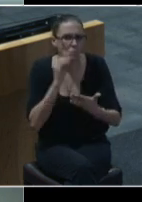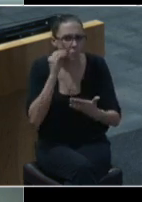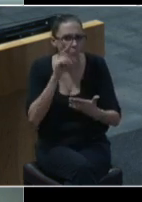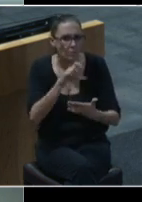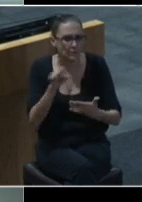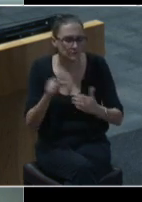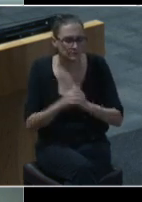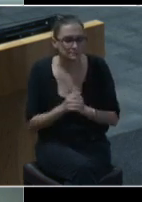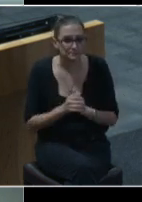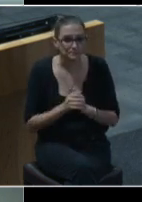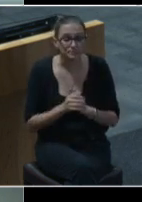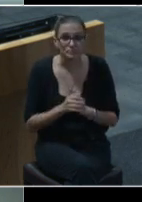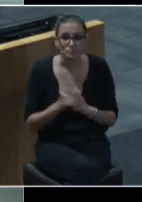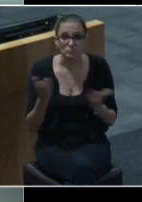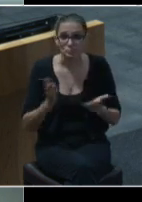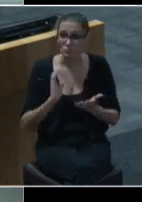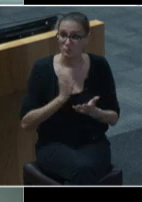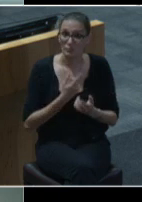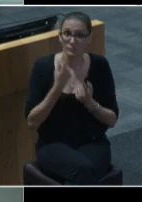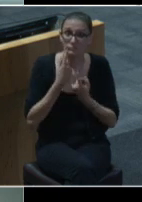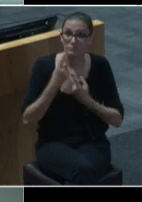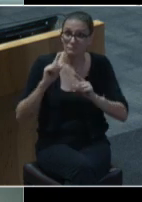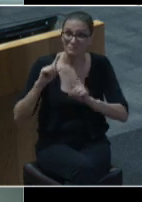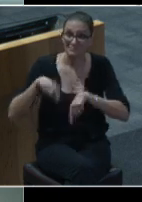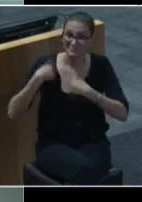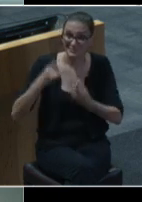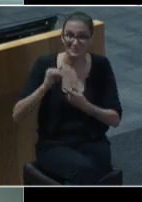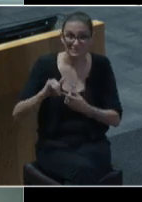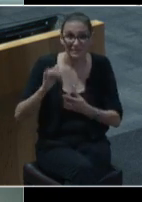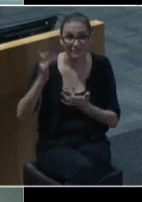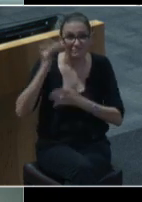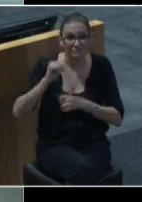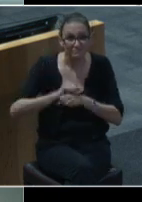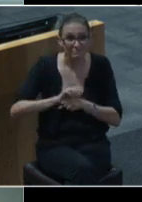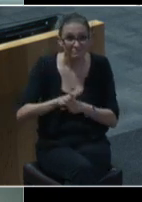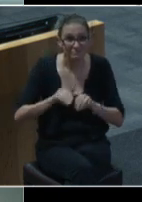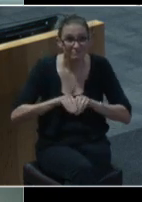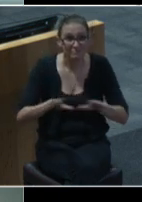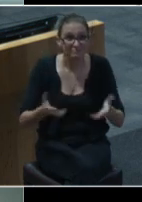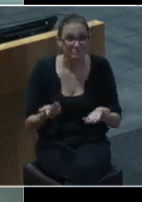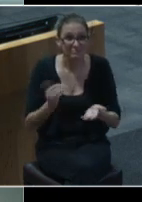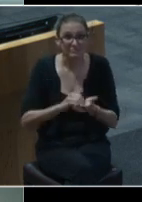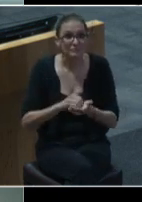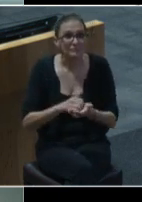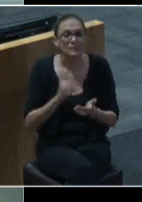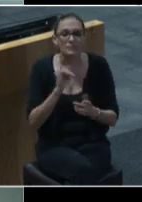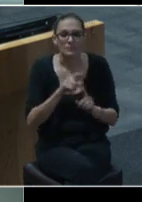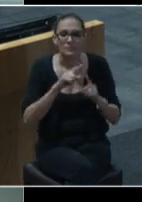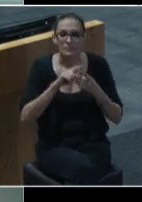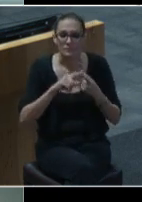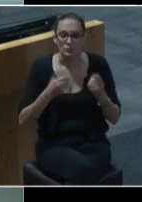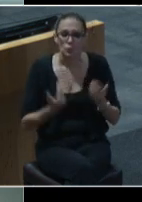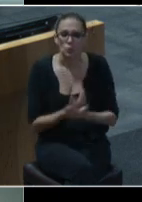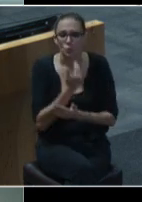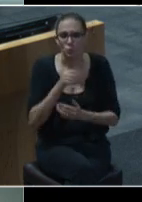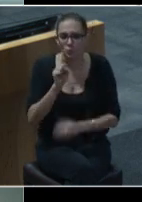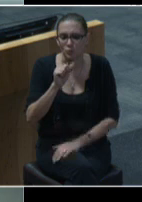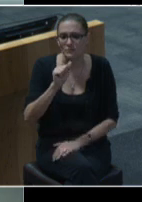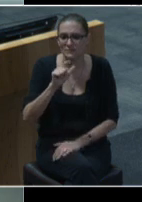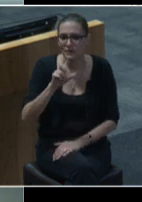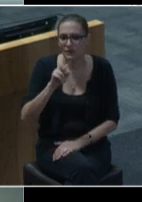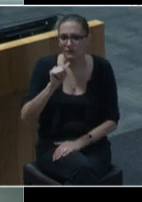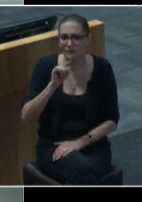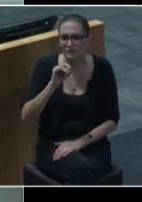key accomplishments since the pandemic began include opening the salvation army's ralph gaberson in february